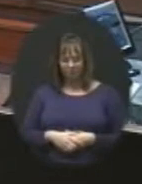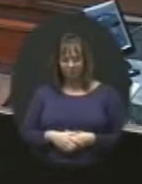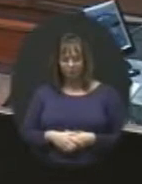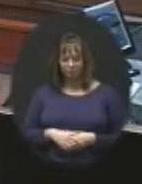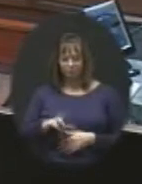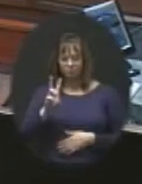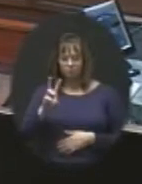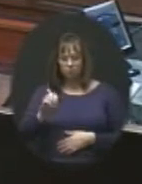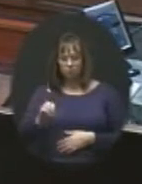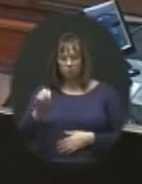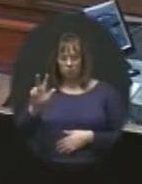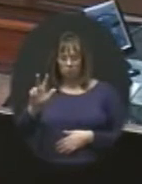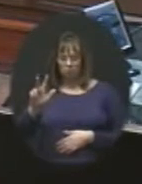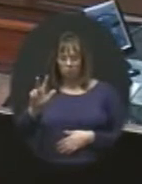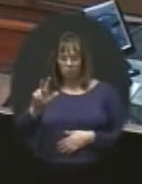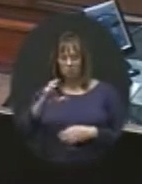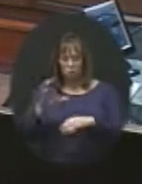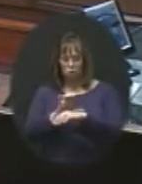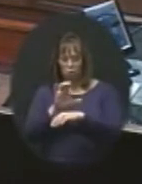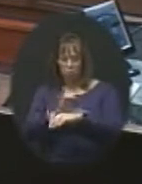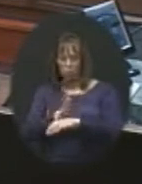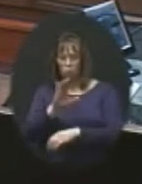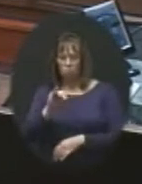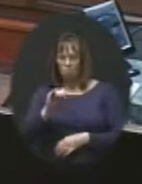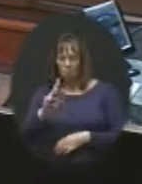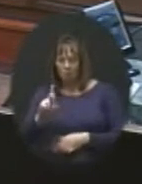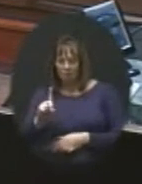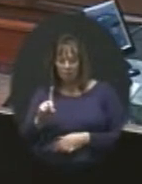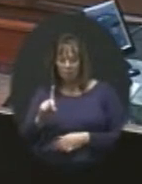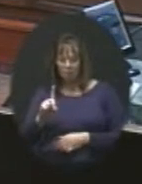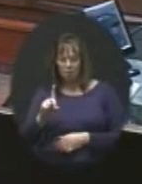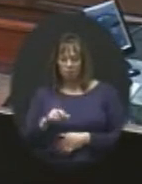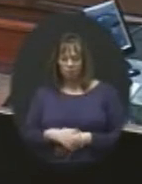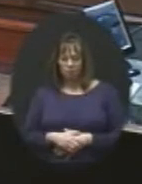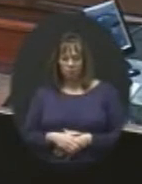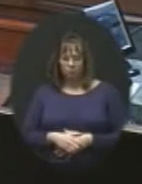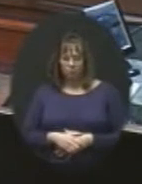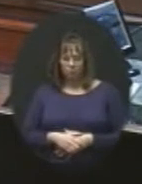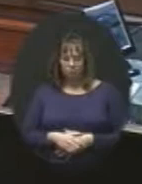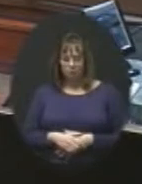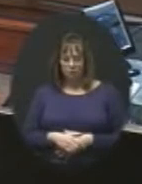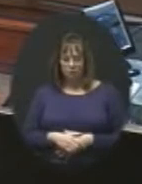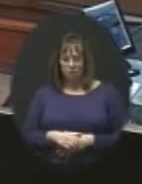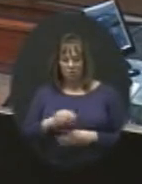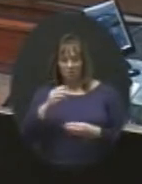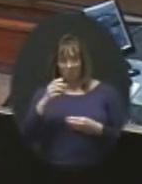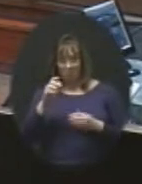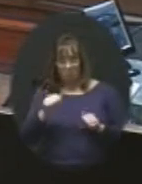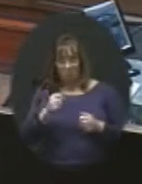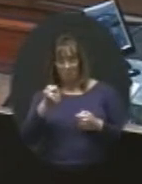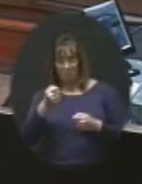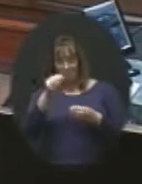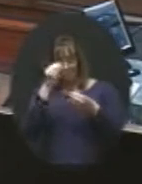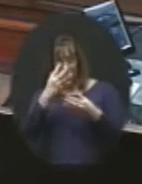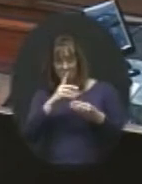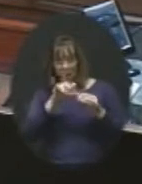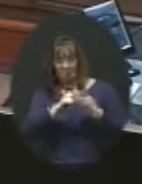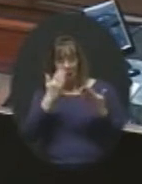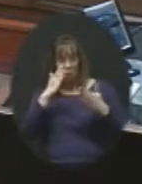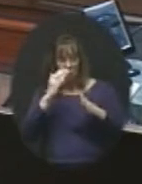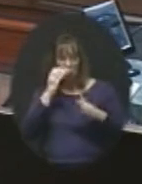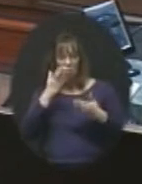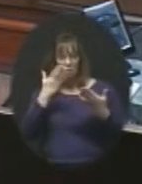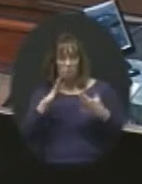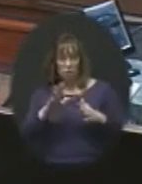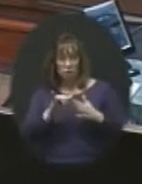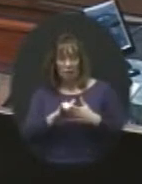Item 6.03 is the computer bid. Can we get a little information about that? That's why I don't know if we'll get this one